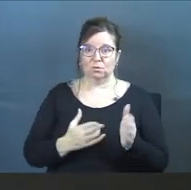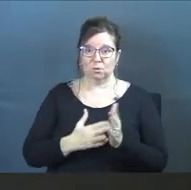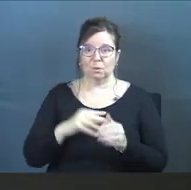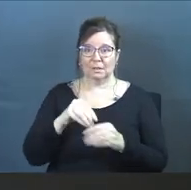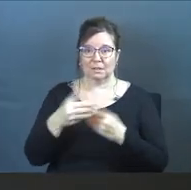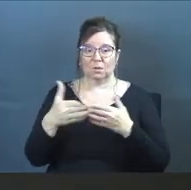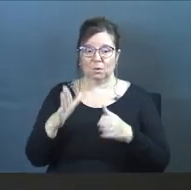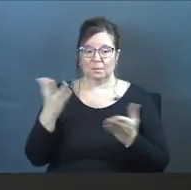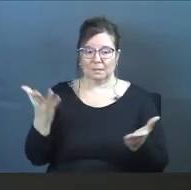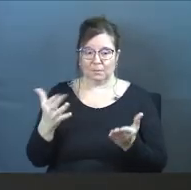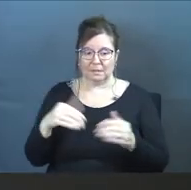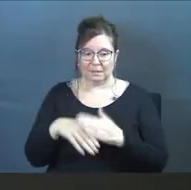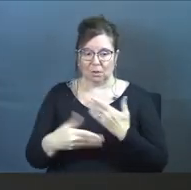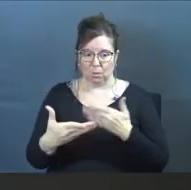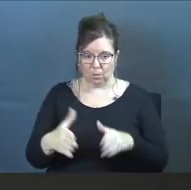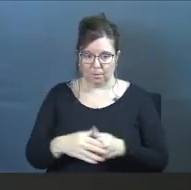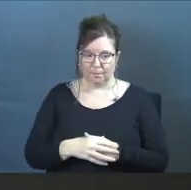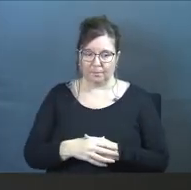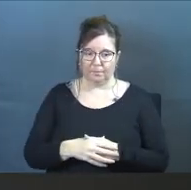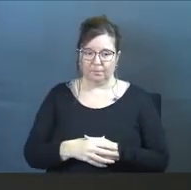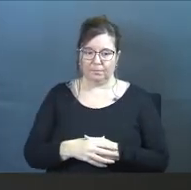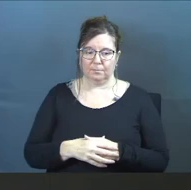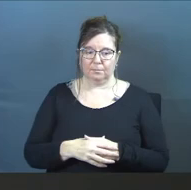is in the room. His presence is in the room.